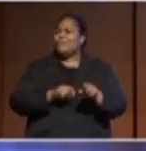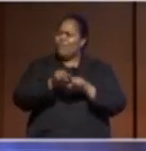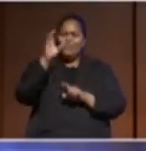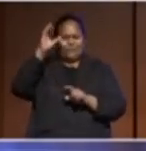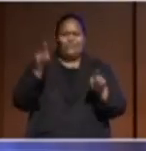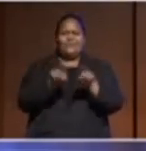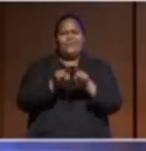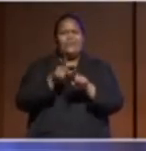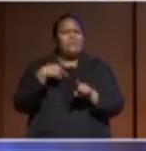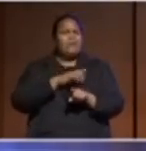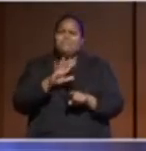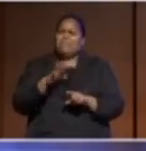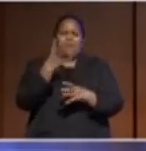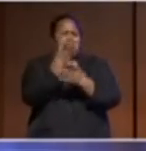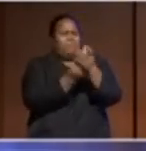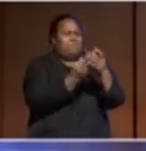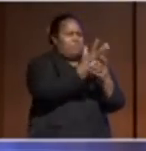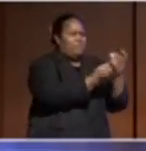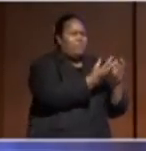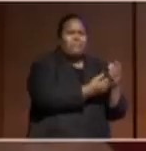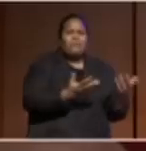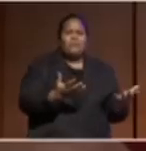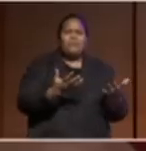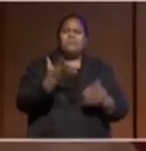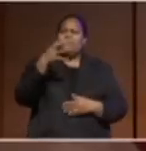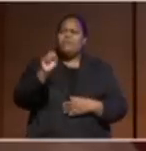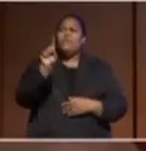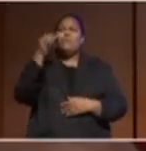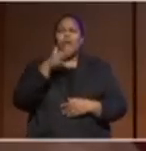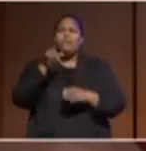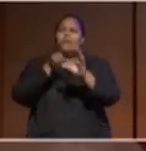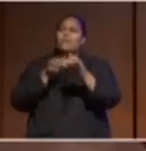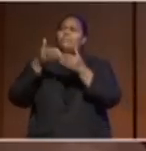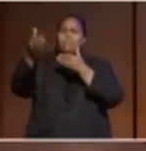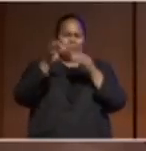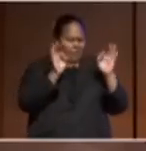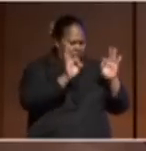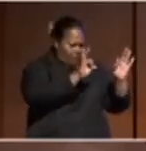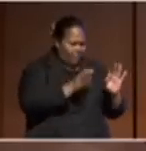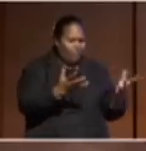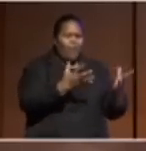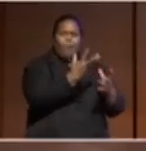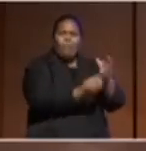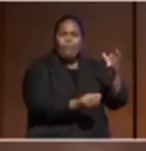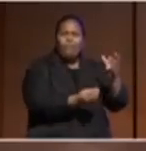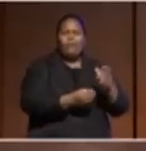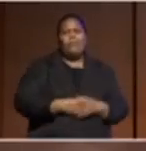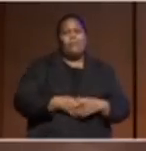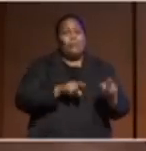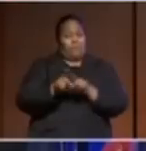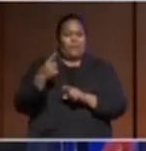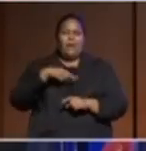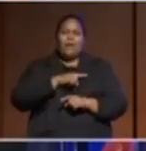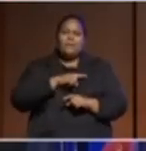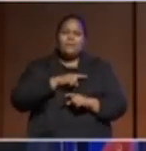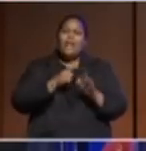may not be around in the next 50 to 100 years. And so what we're looking at right now is to looking at legal avenues where we can